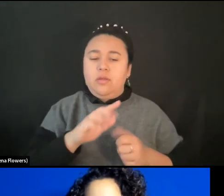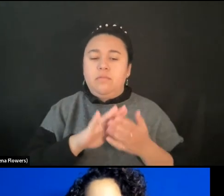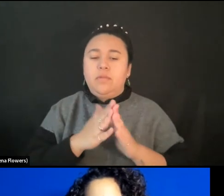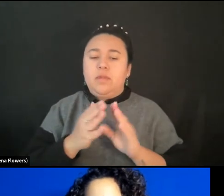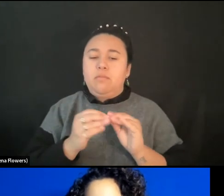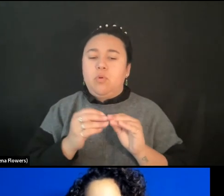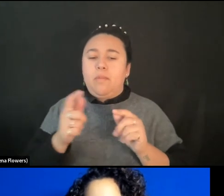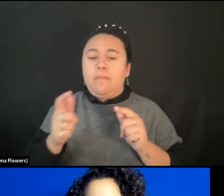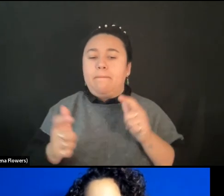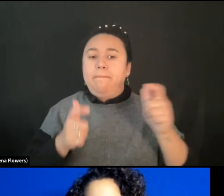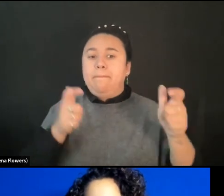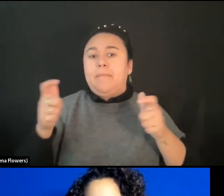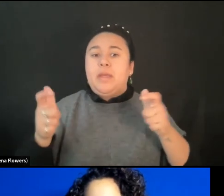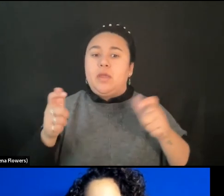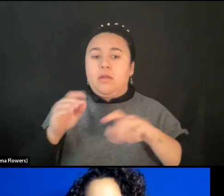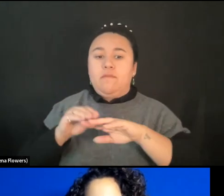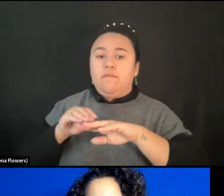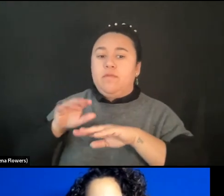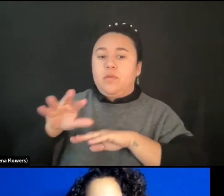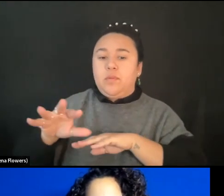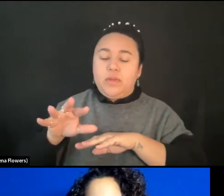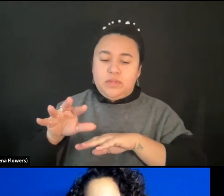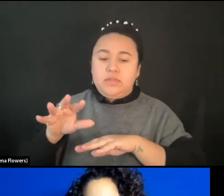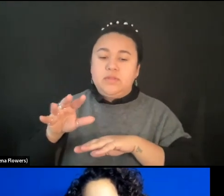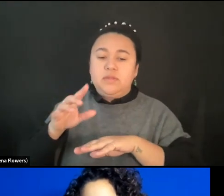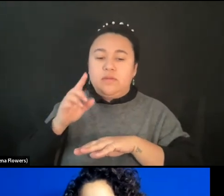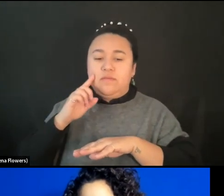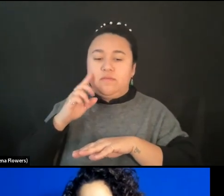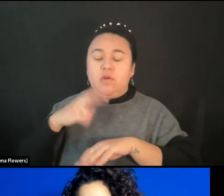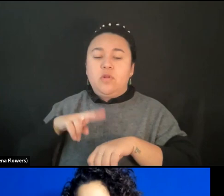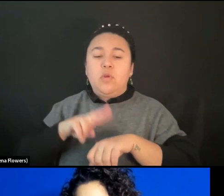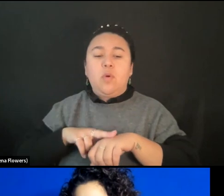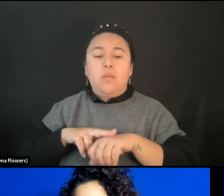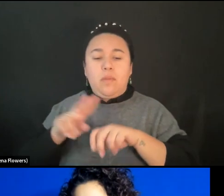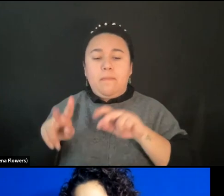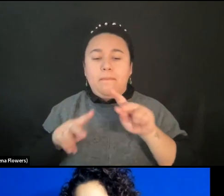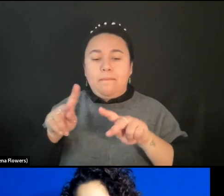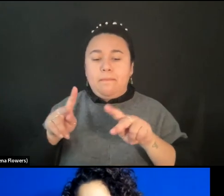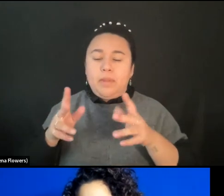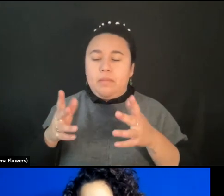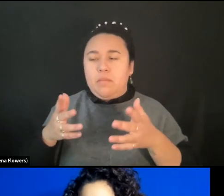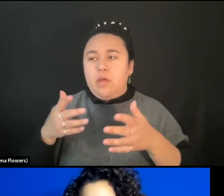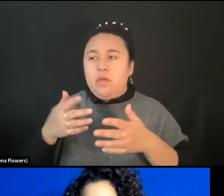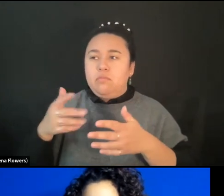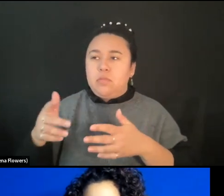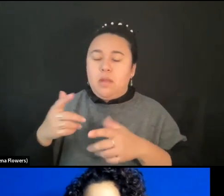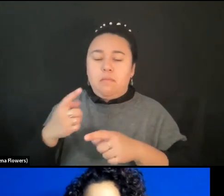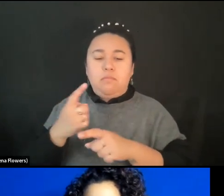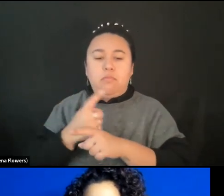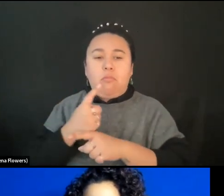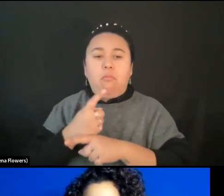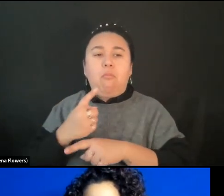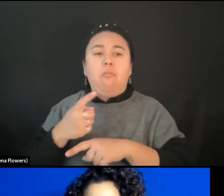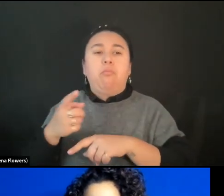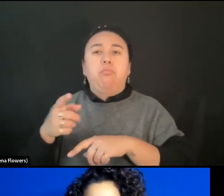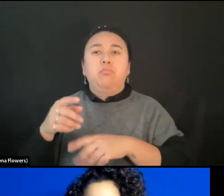bigger part of the normal repertoire, if we can call it that, of student